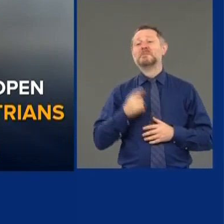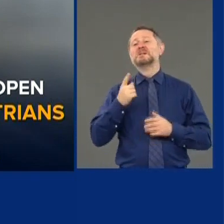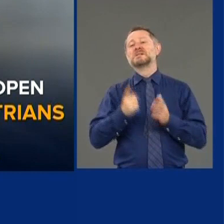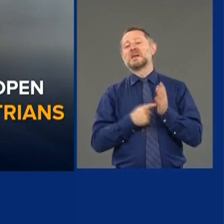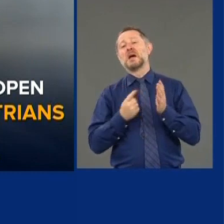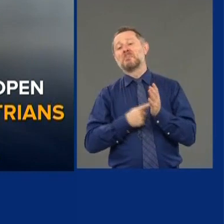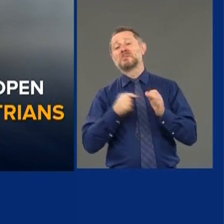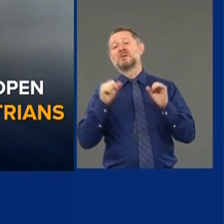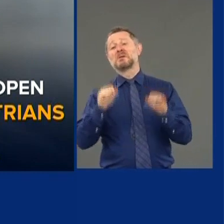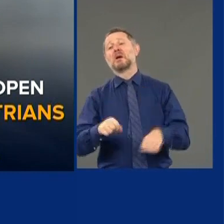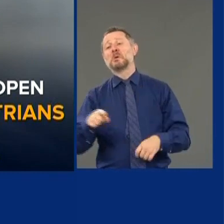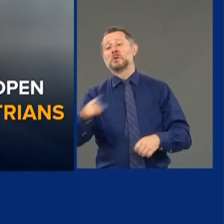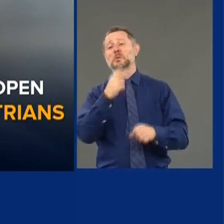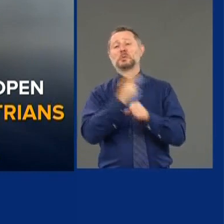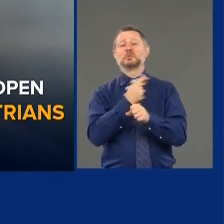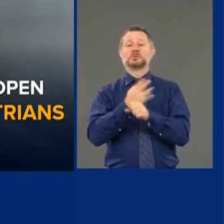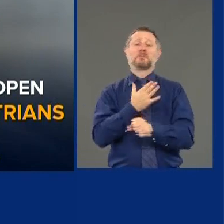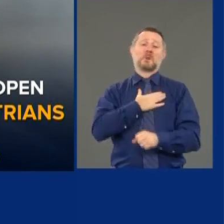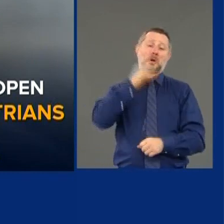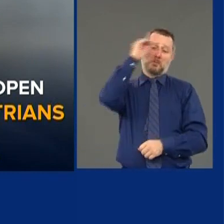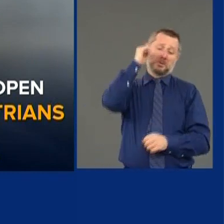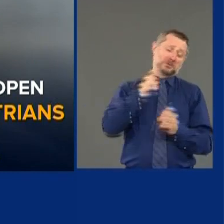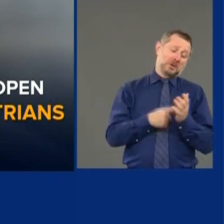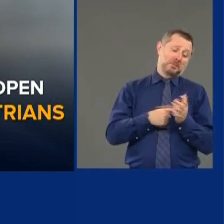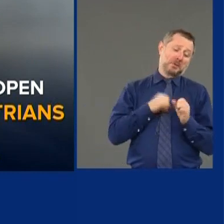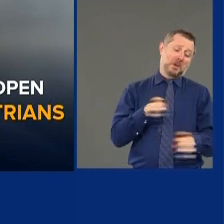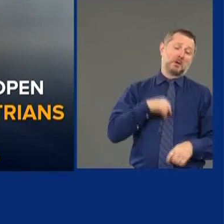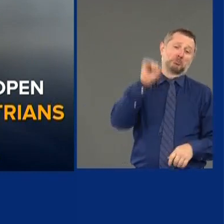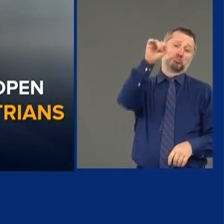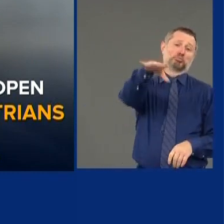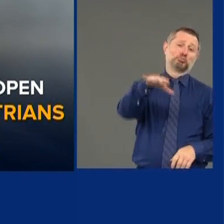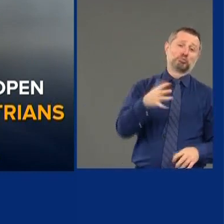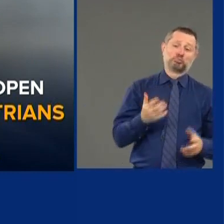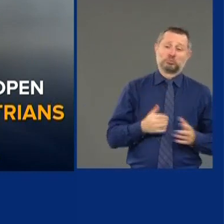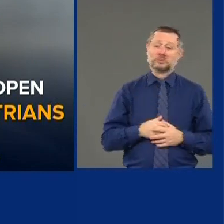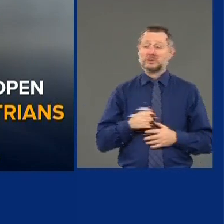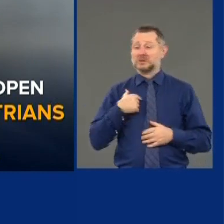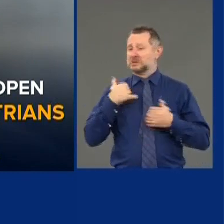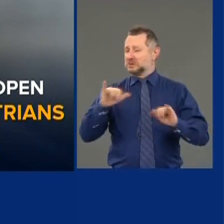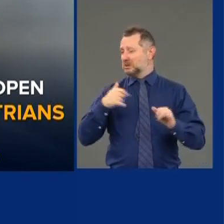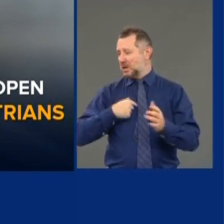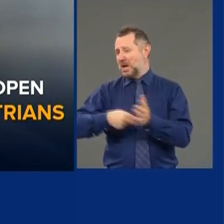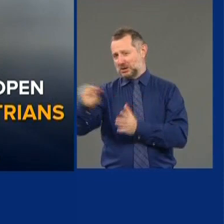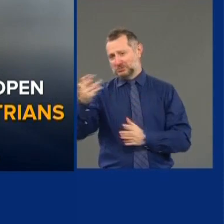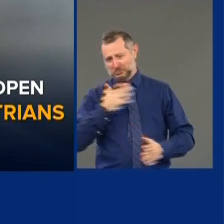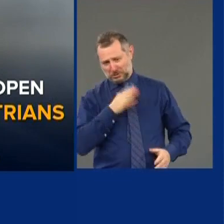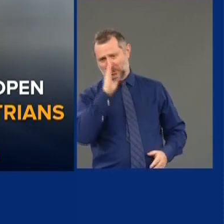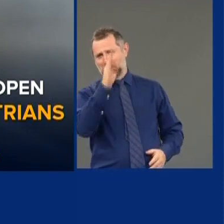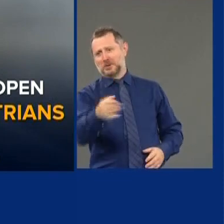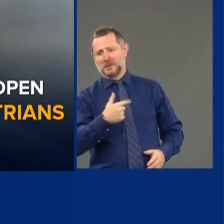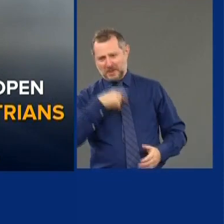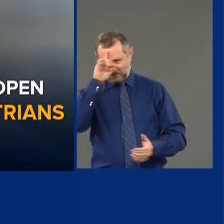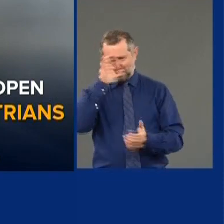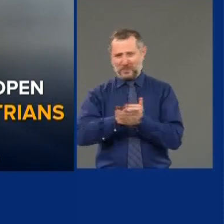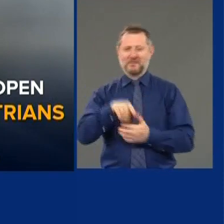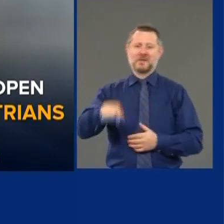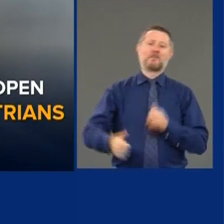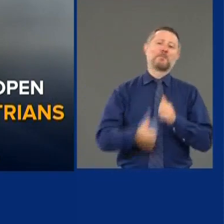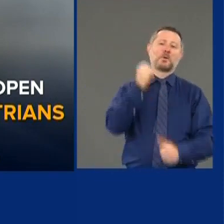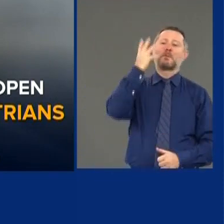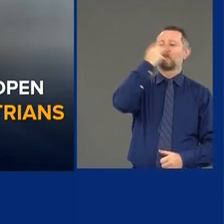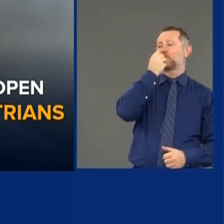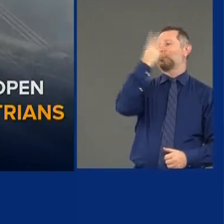not objective, subjective, but still tell the truth. And I believe this is the most beautiful bridge